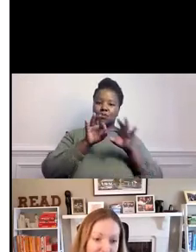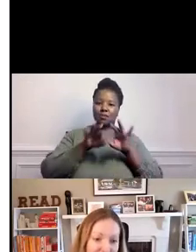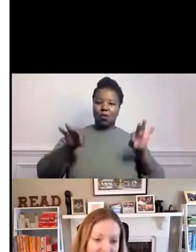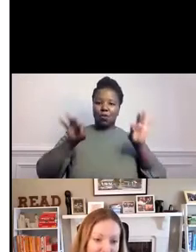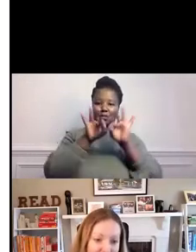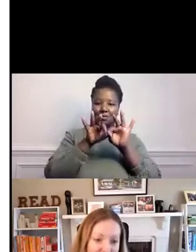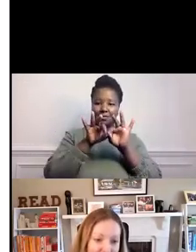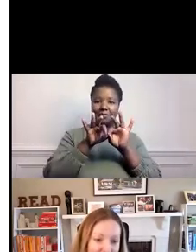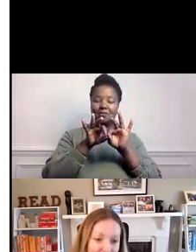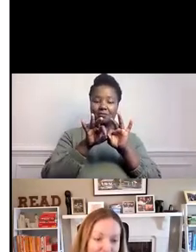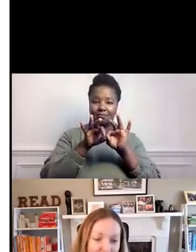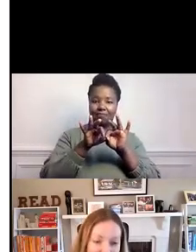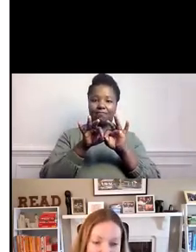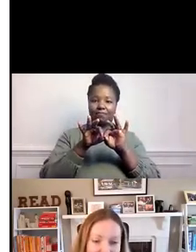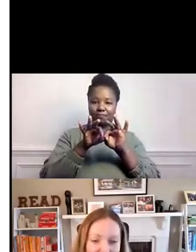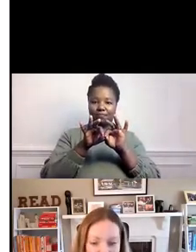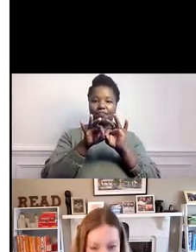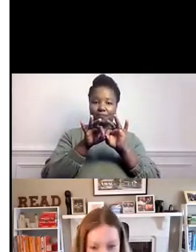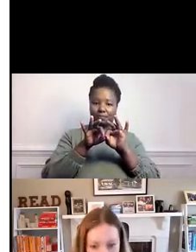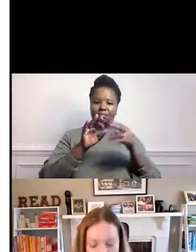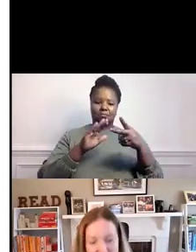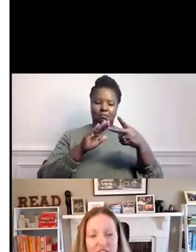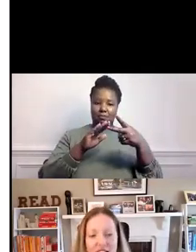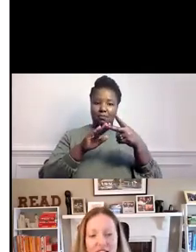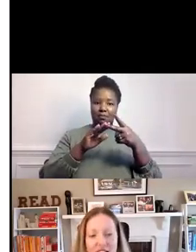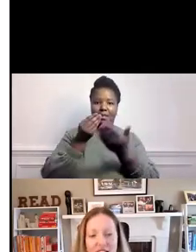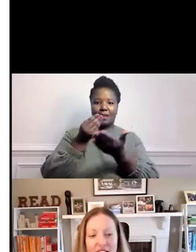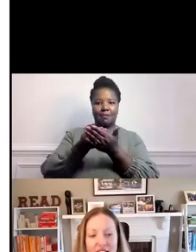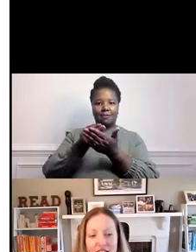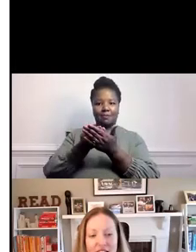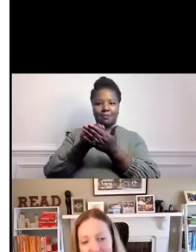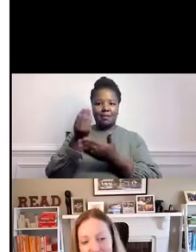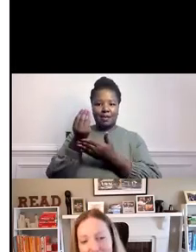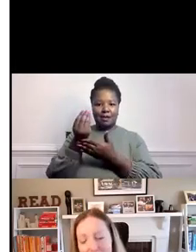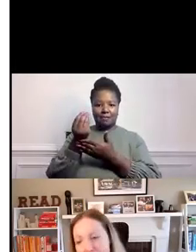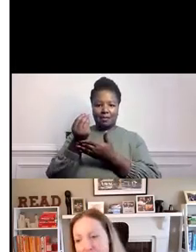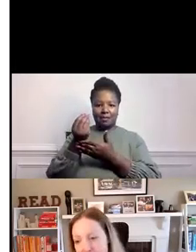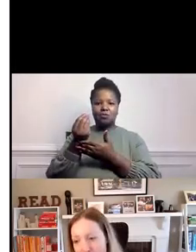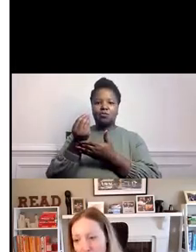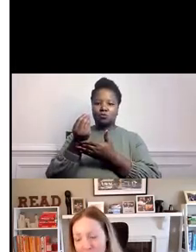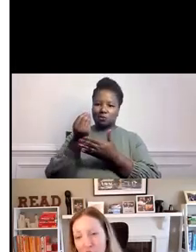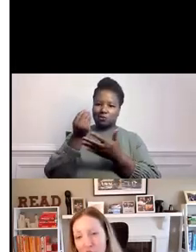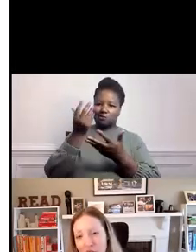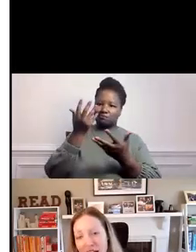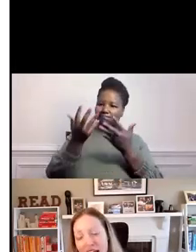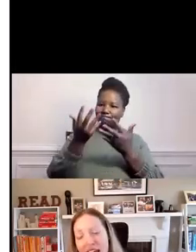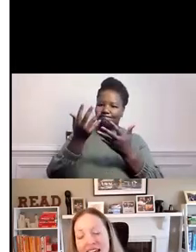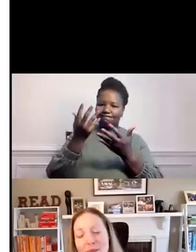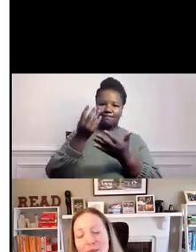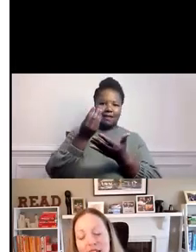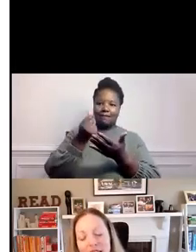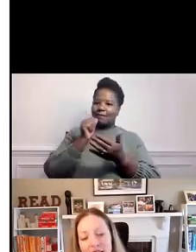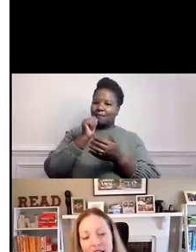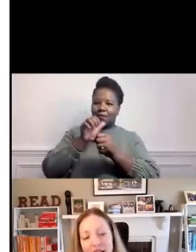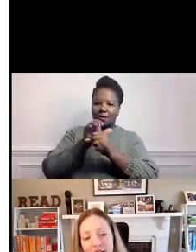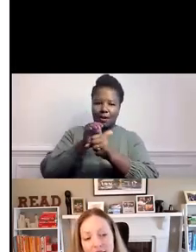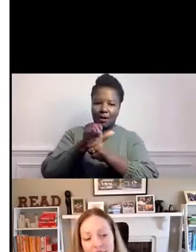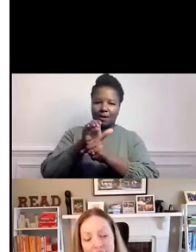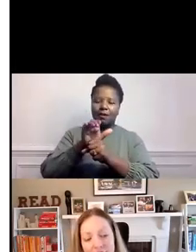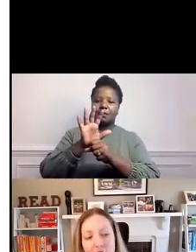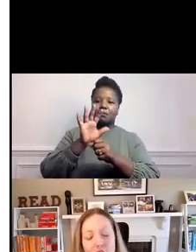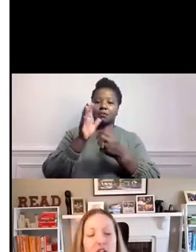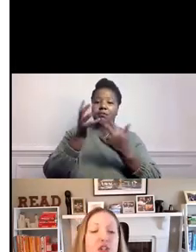as well as the financial constraints. And that really mirrors what we heard as being